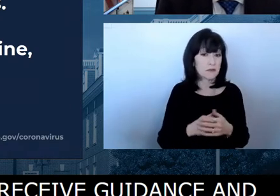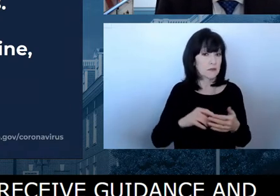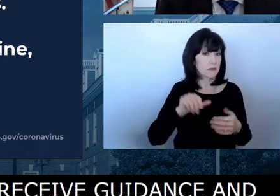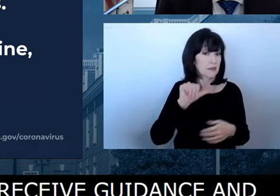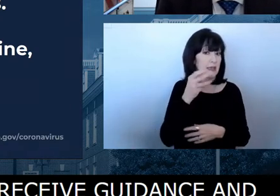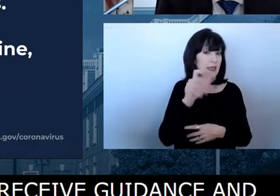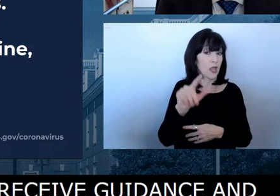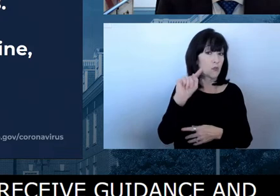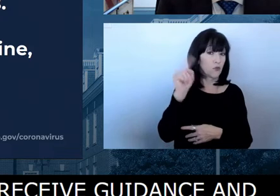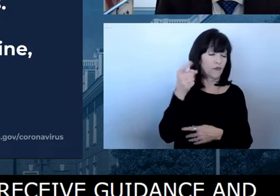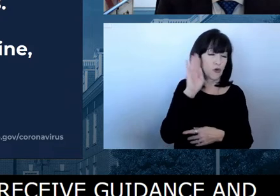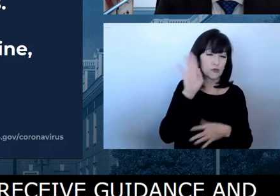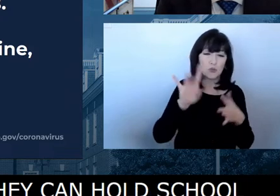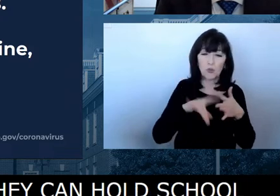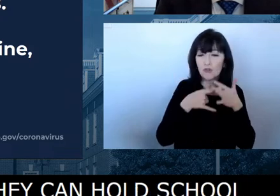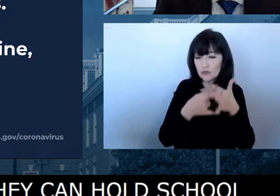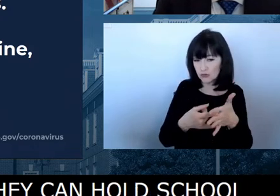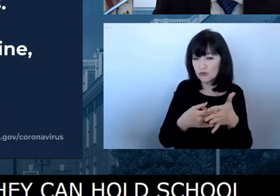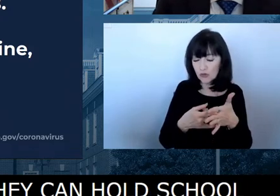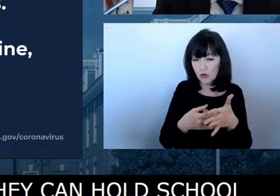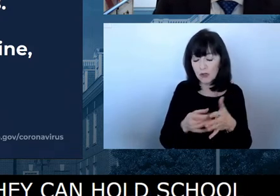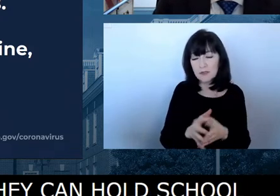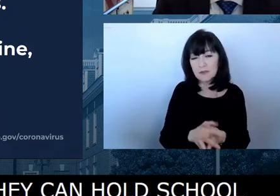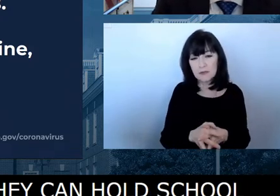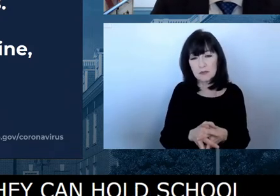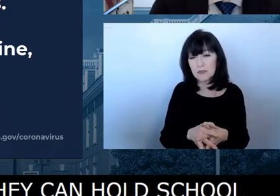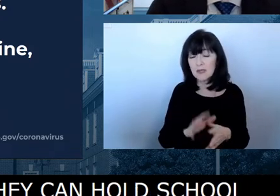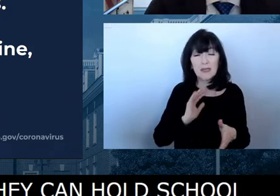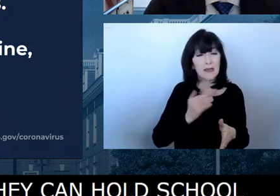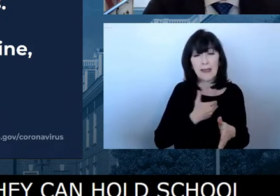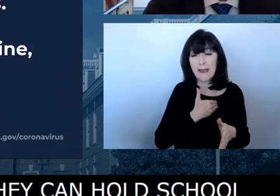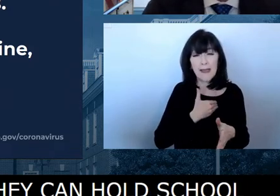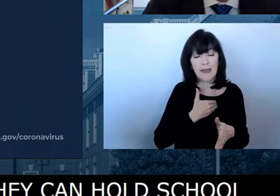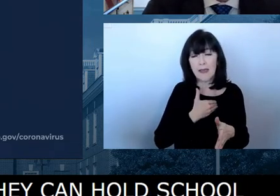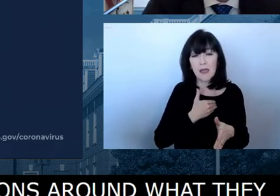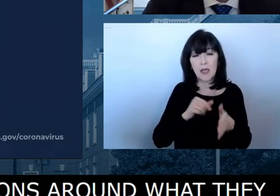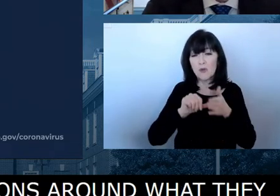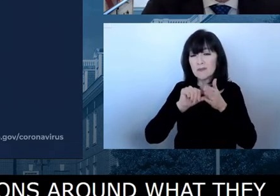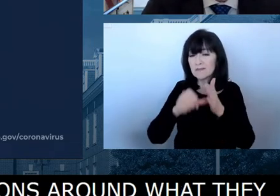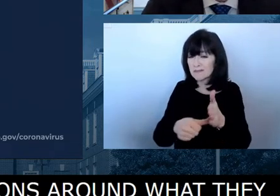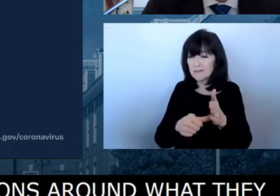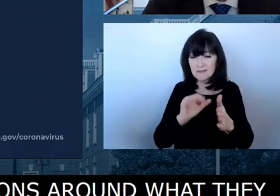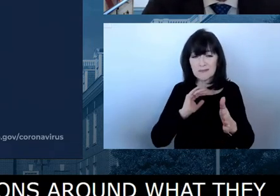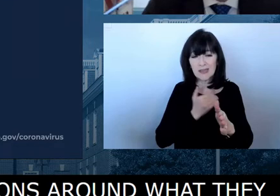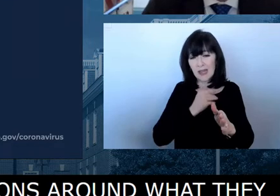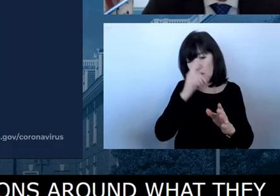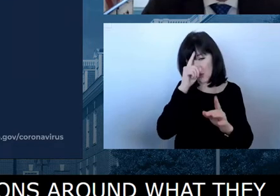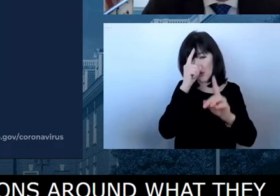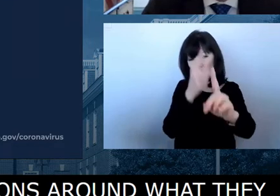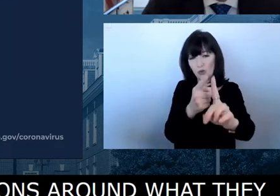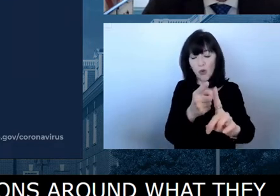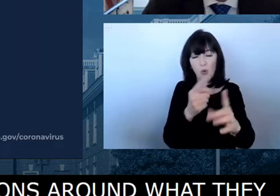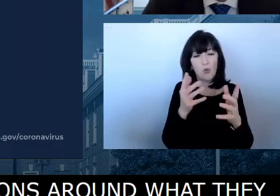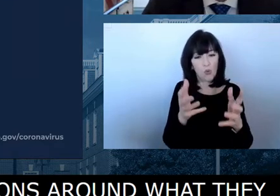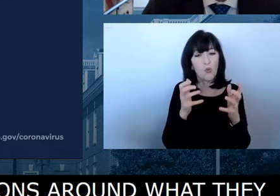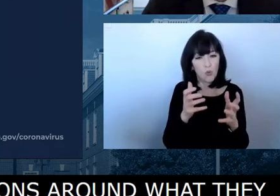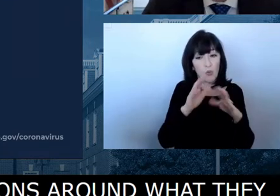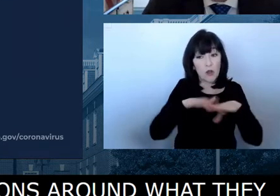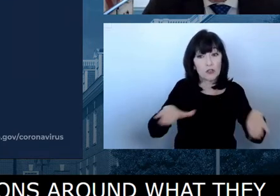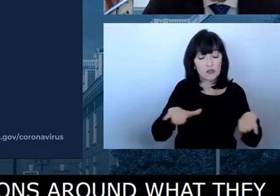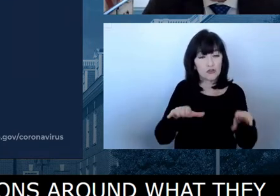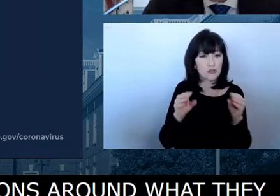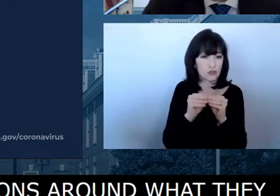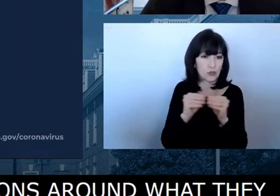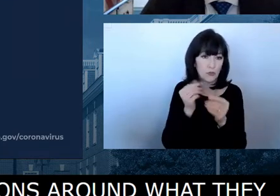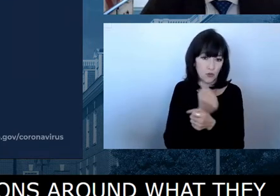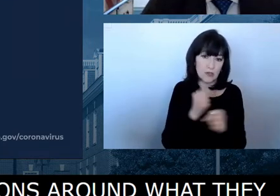At the end of the day, we want to keep children safely in schools. That's what this has been about and continues